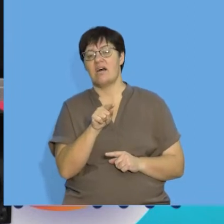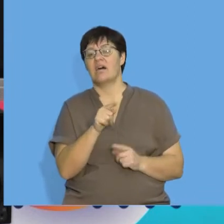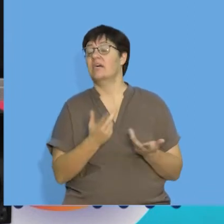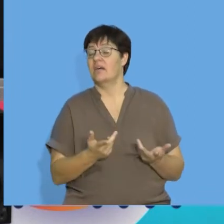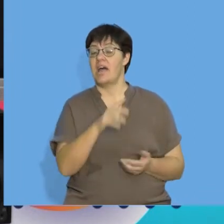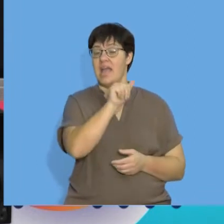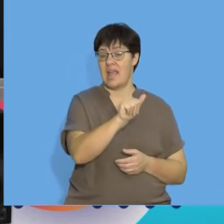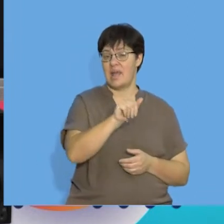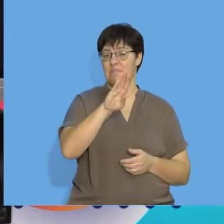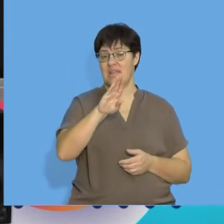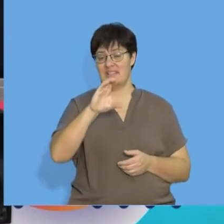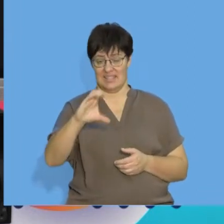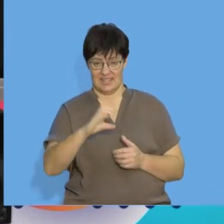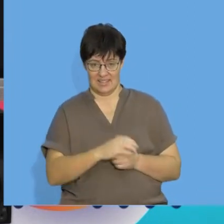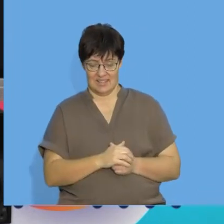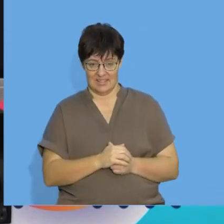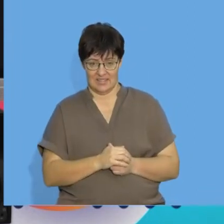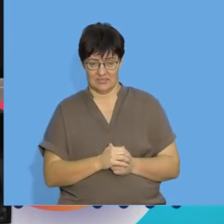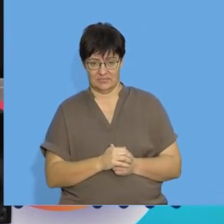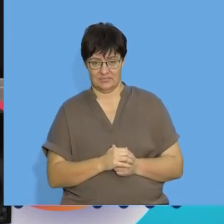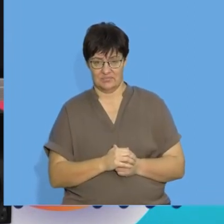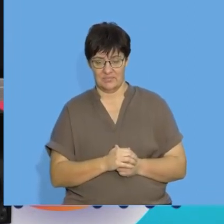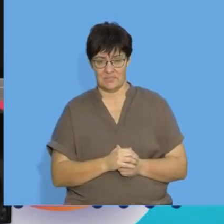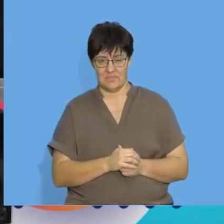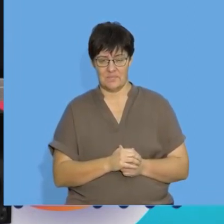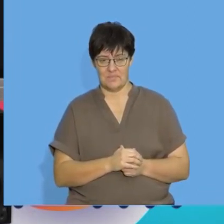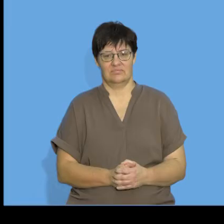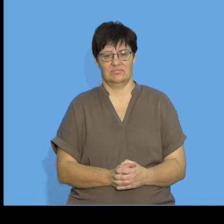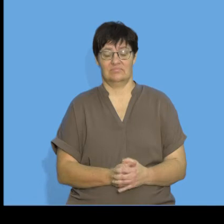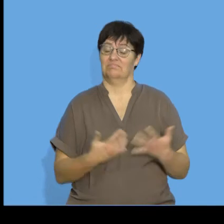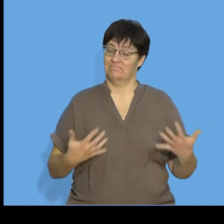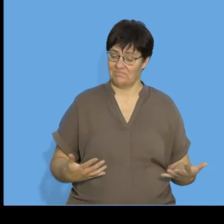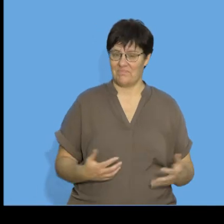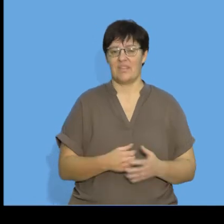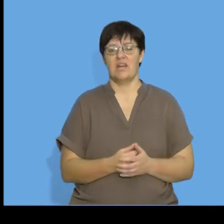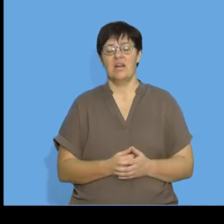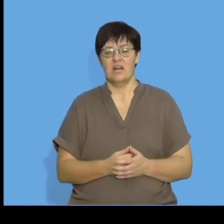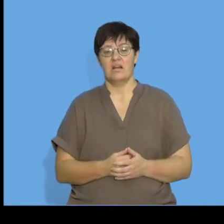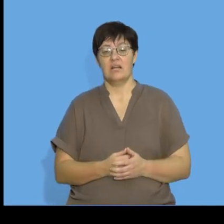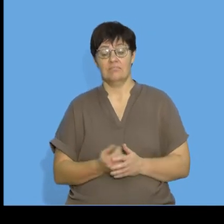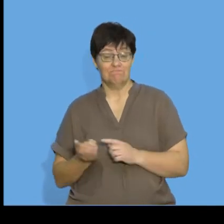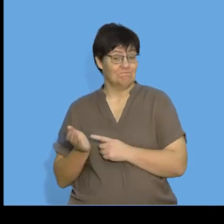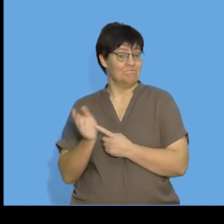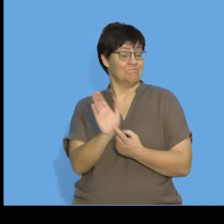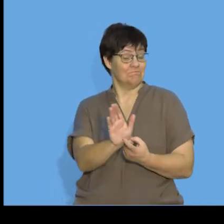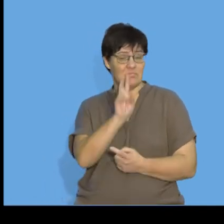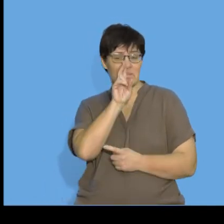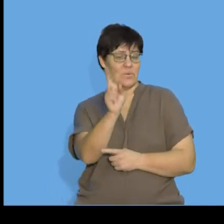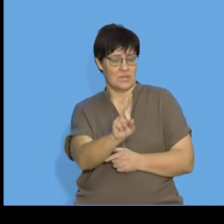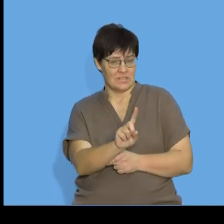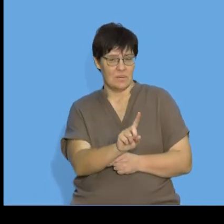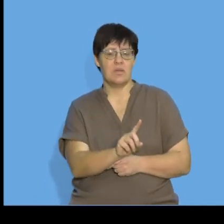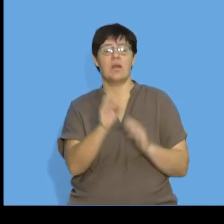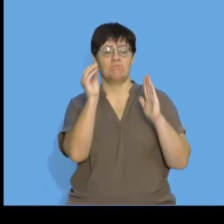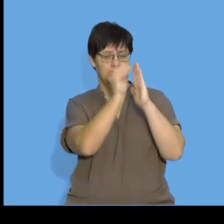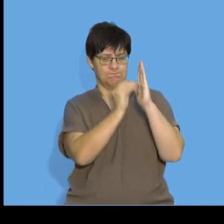A, B, and C. Let's have a look at the board. Great. So, on this slide you can see that I have